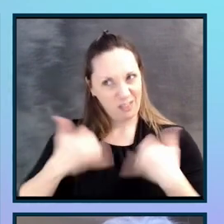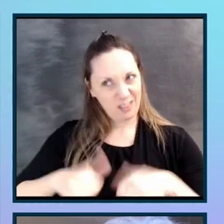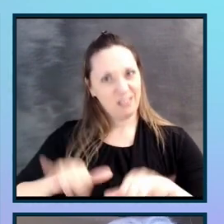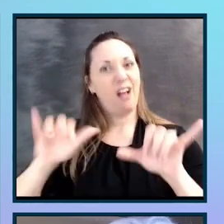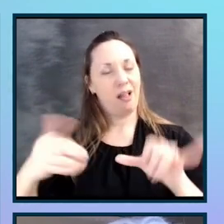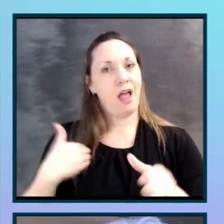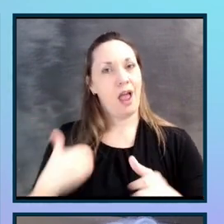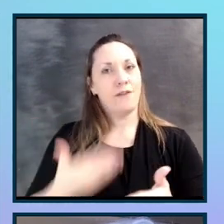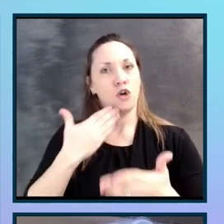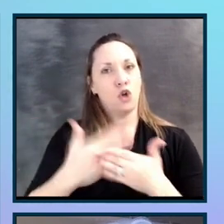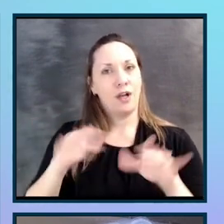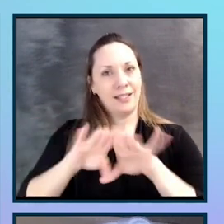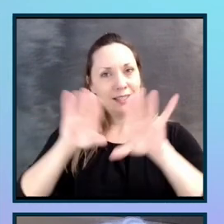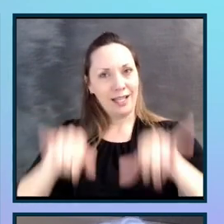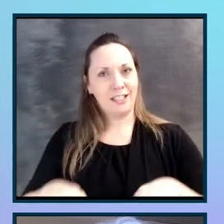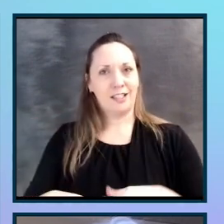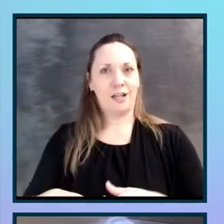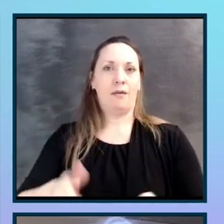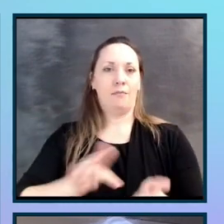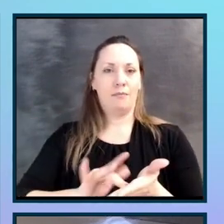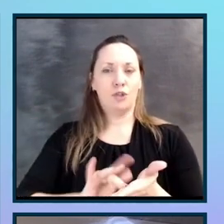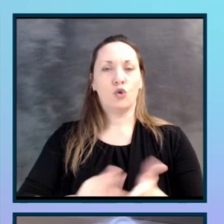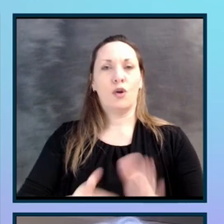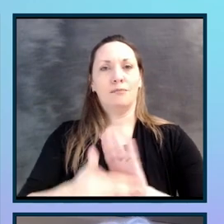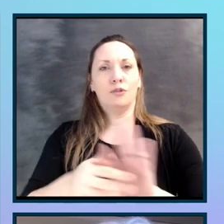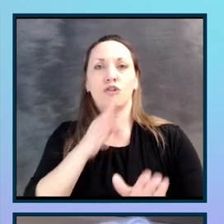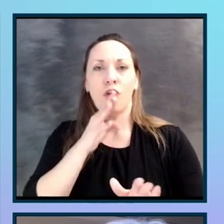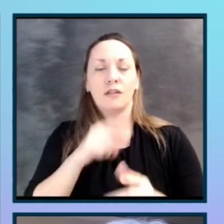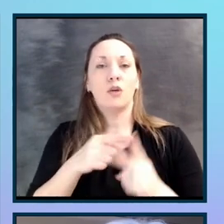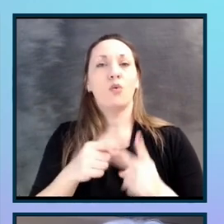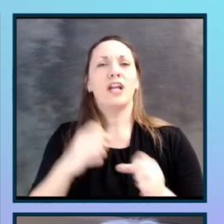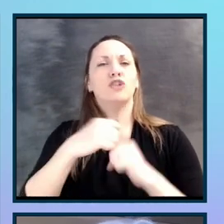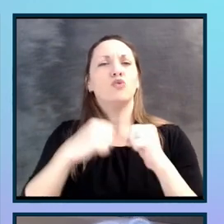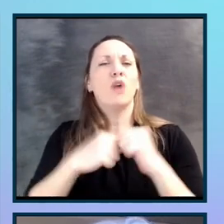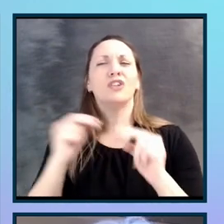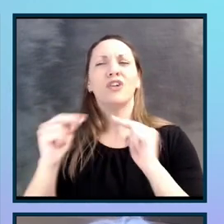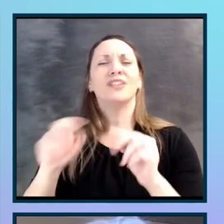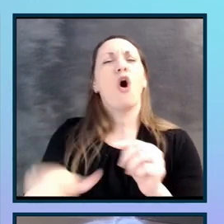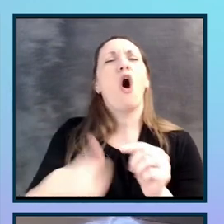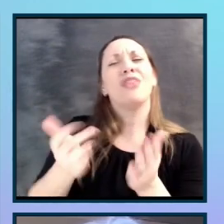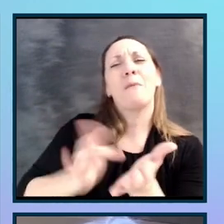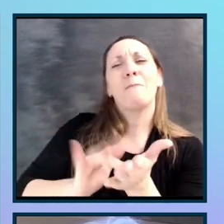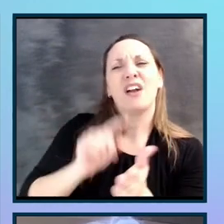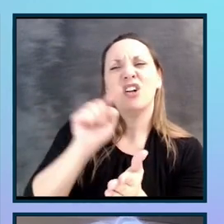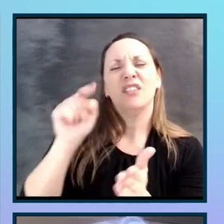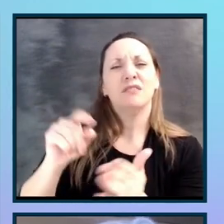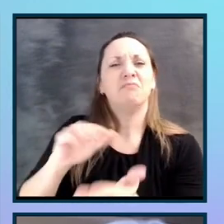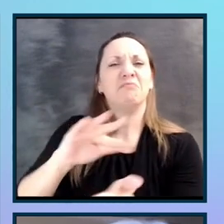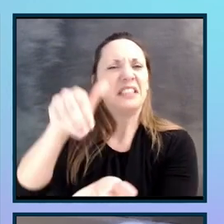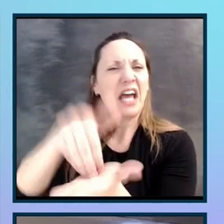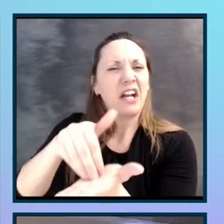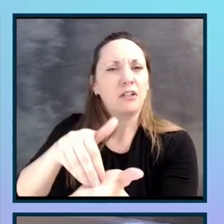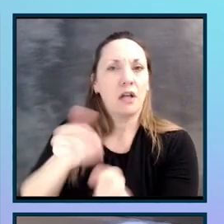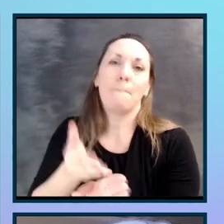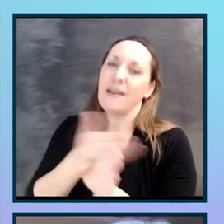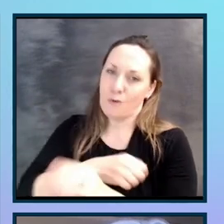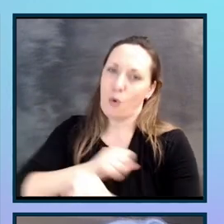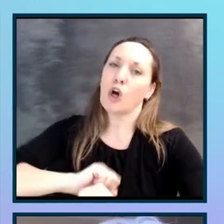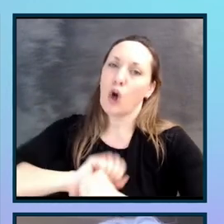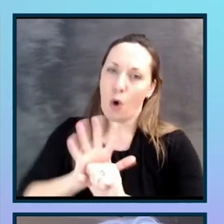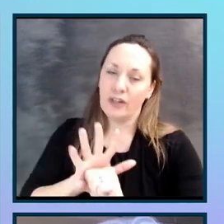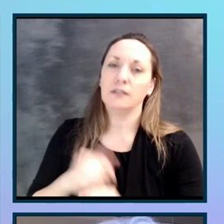the Script Talk system from Envision. We did structured negotiations with other medical centers, you know, so it's before COVID on